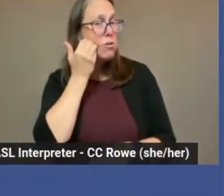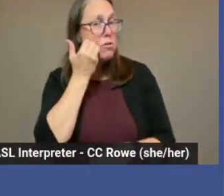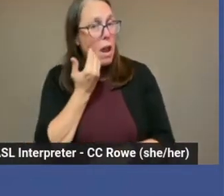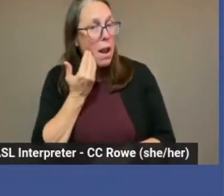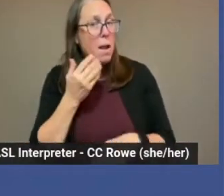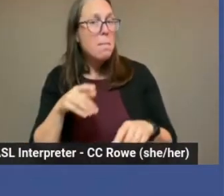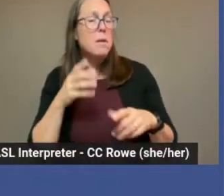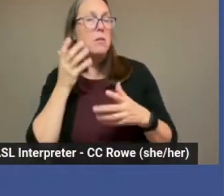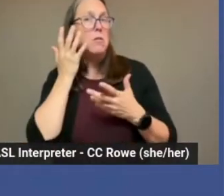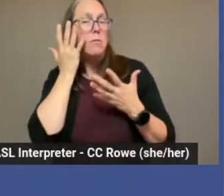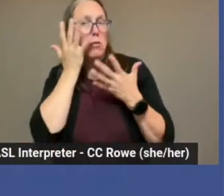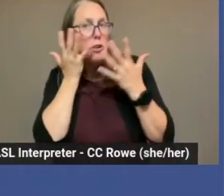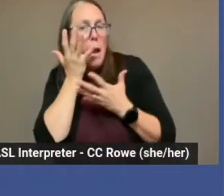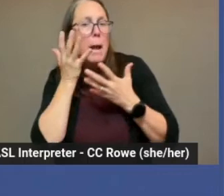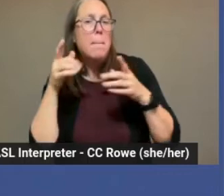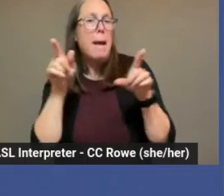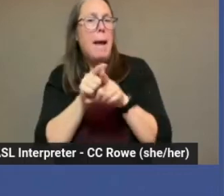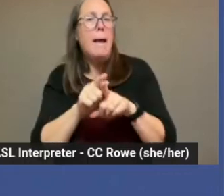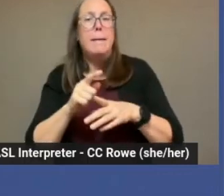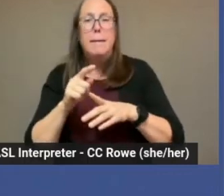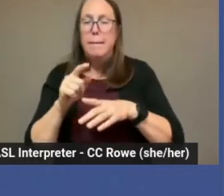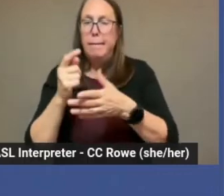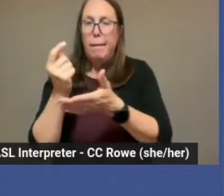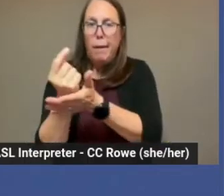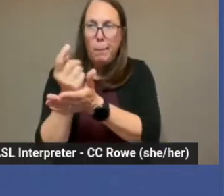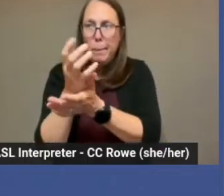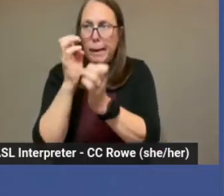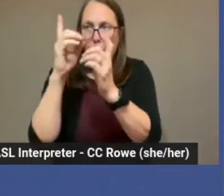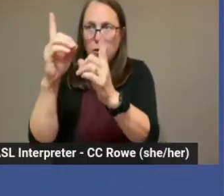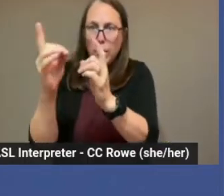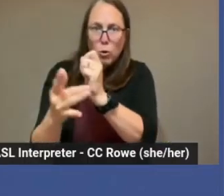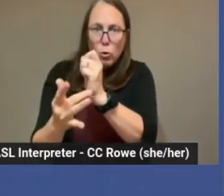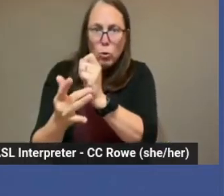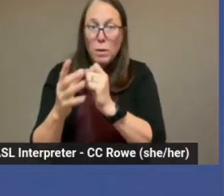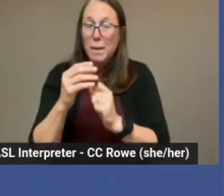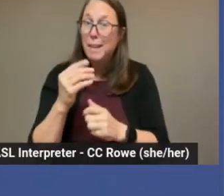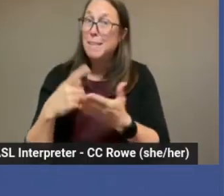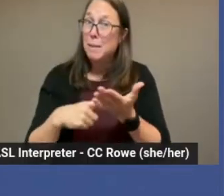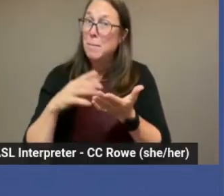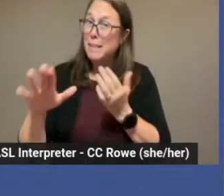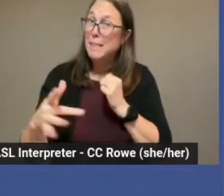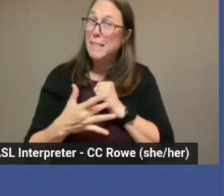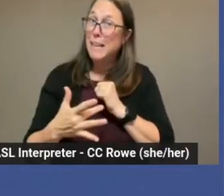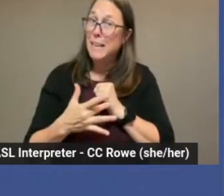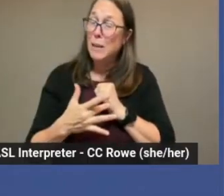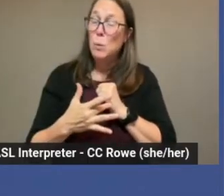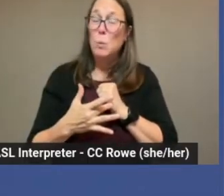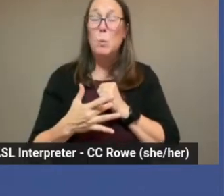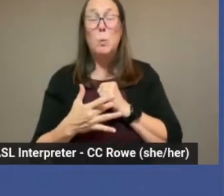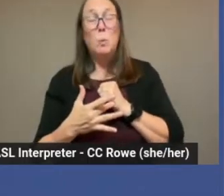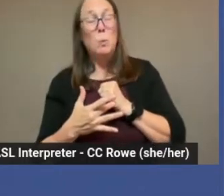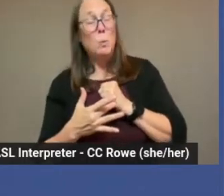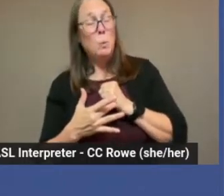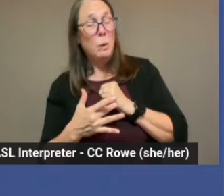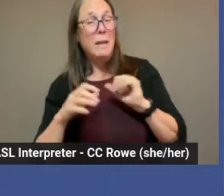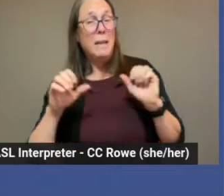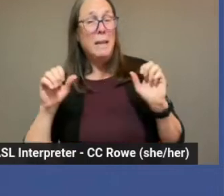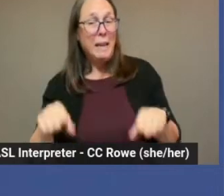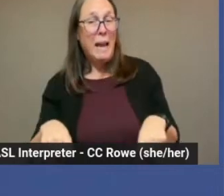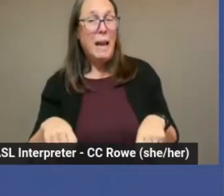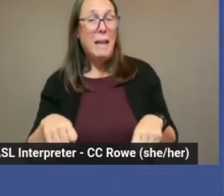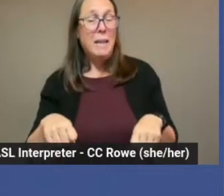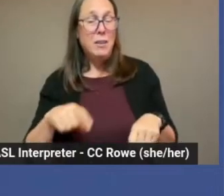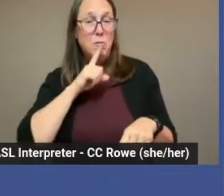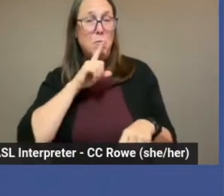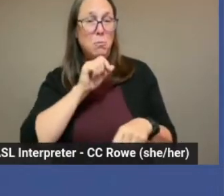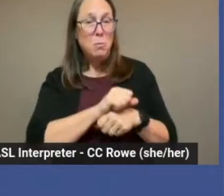therapeutic and educational tool? And sometimes his techniques can kind of draw off of